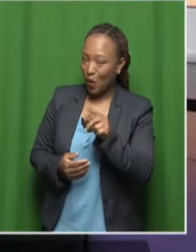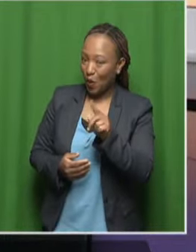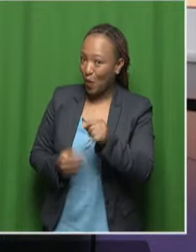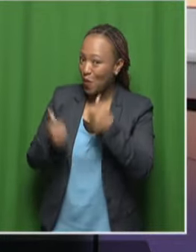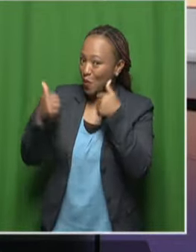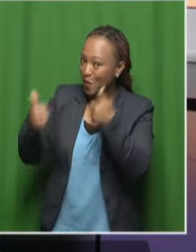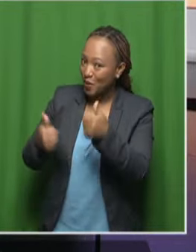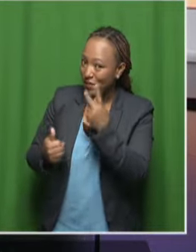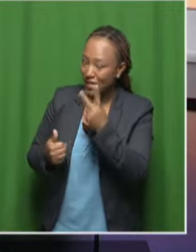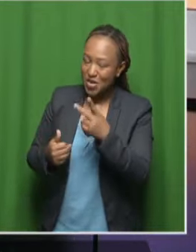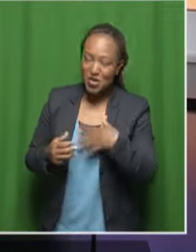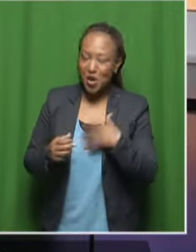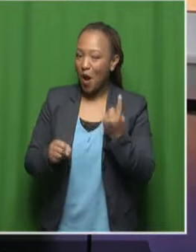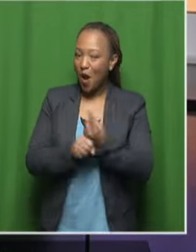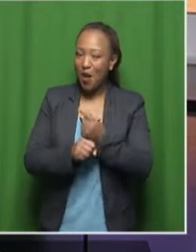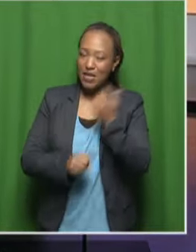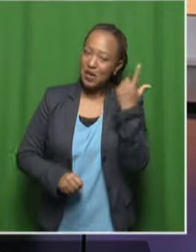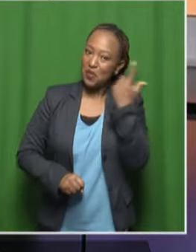Looking dashing as always.